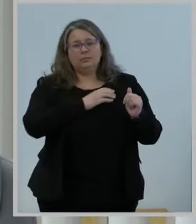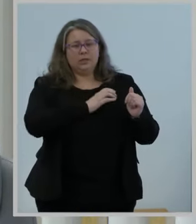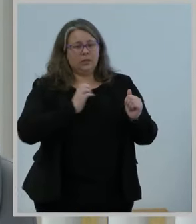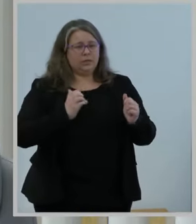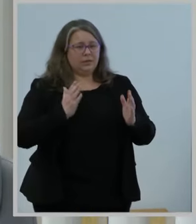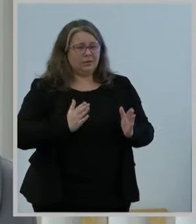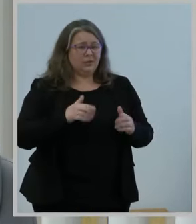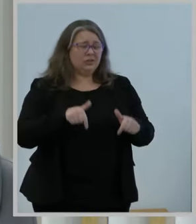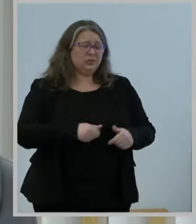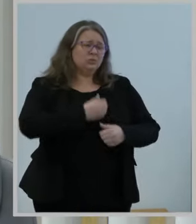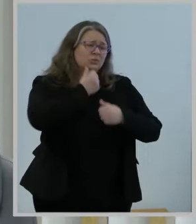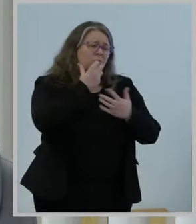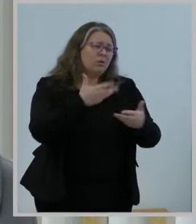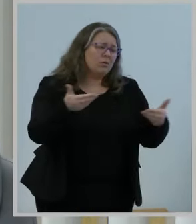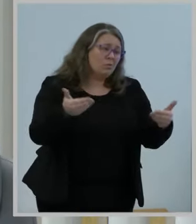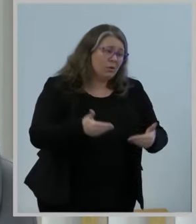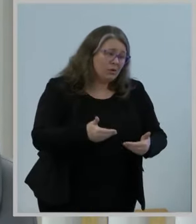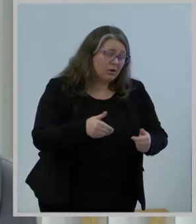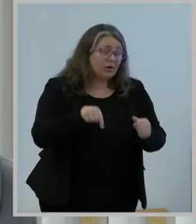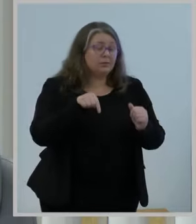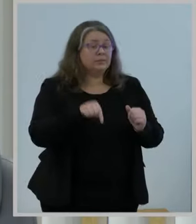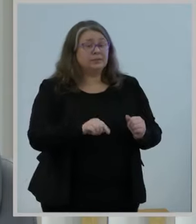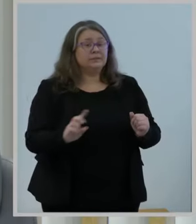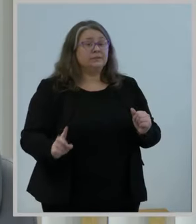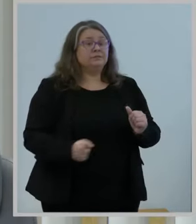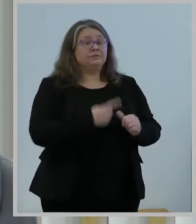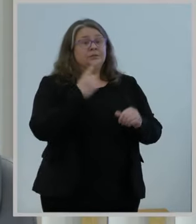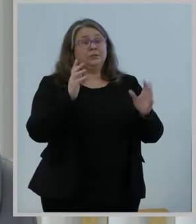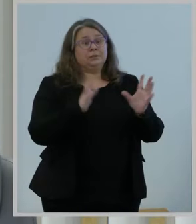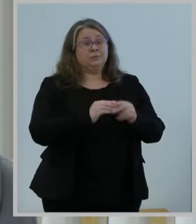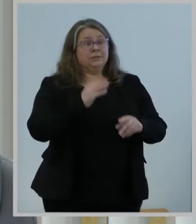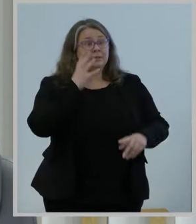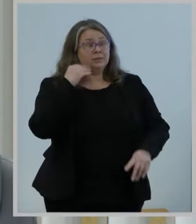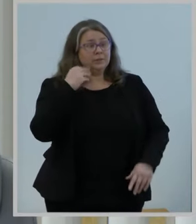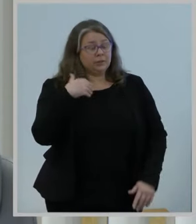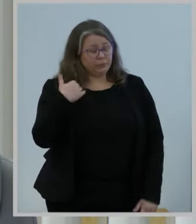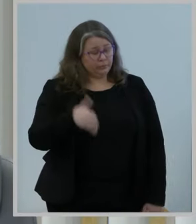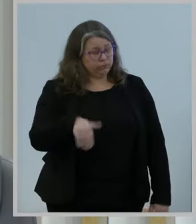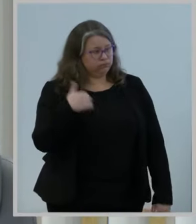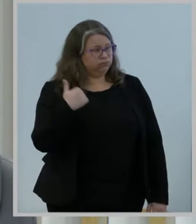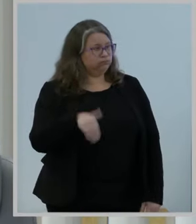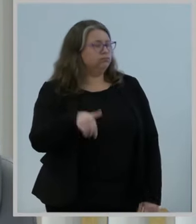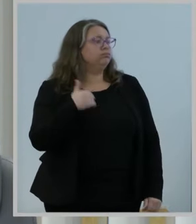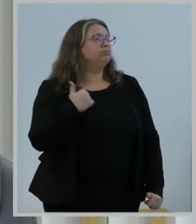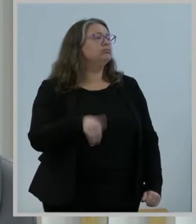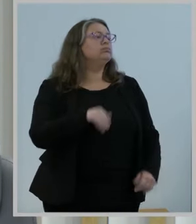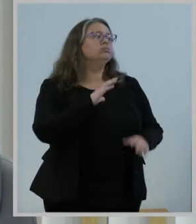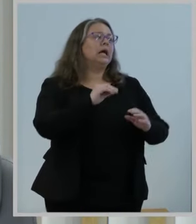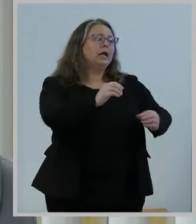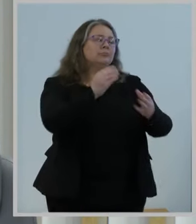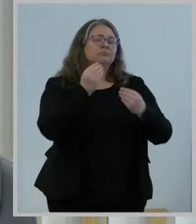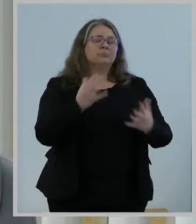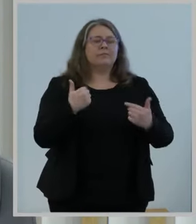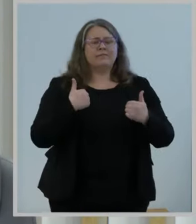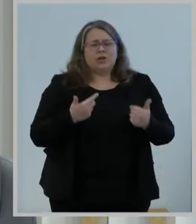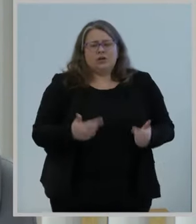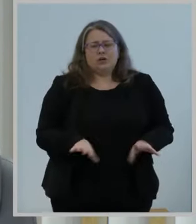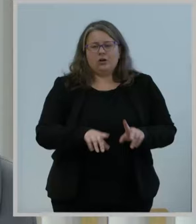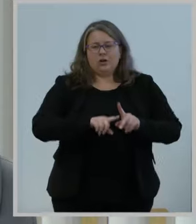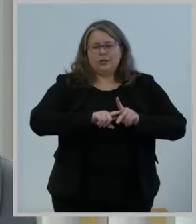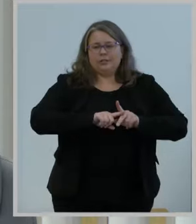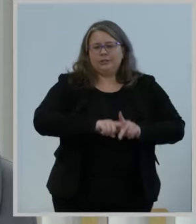a first meeting. And I want to note for those watching that I have already started to develop a